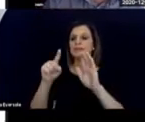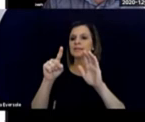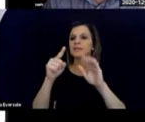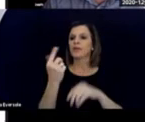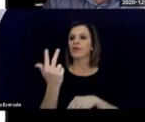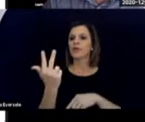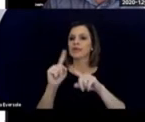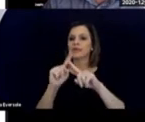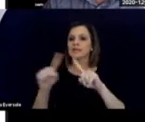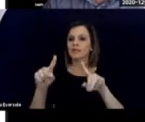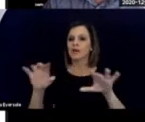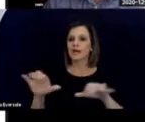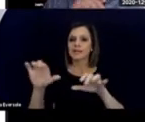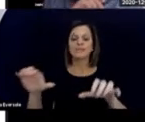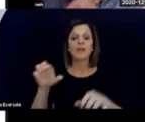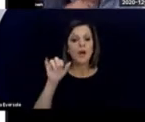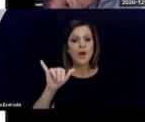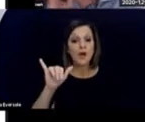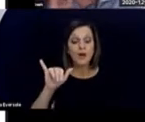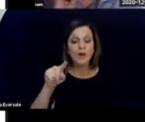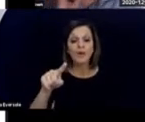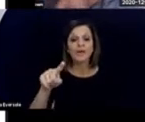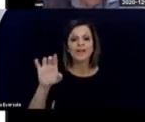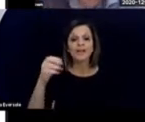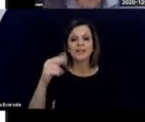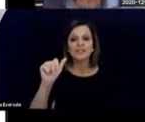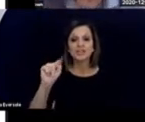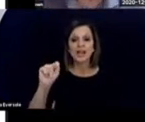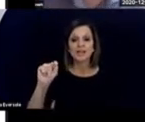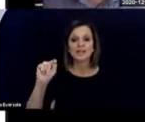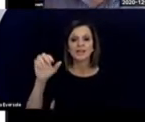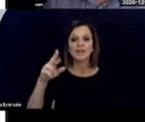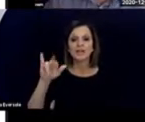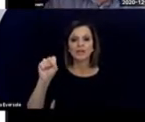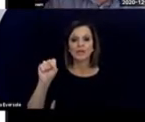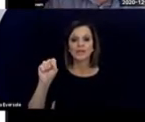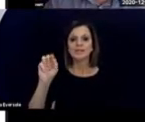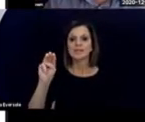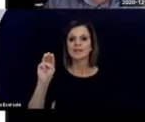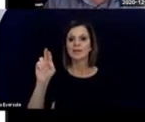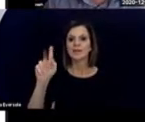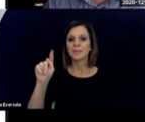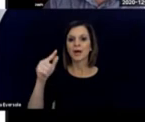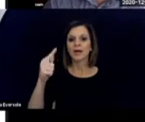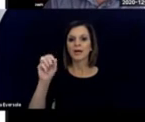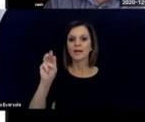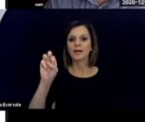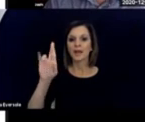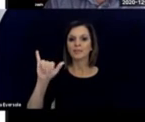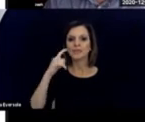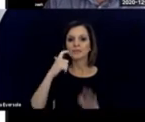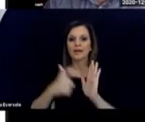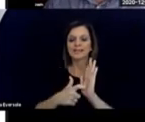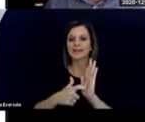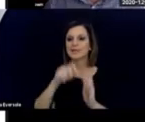Oh, and Chris Montgomery's recognizing the pictures. Yeah. Old pictures. Old but good.